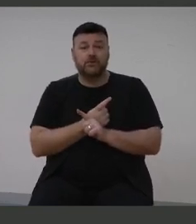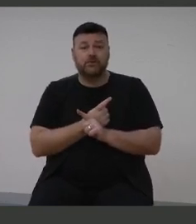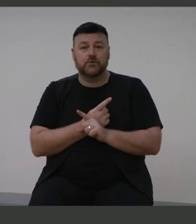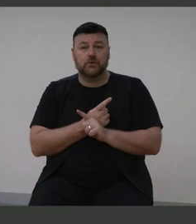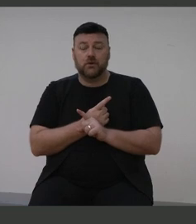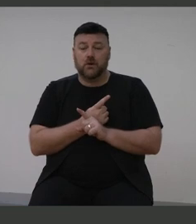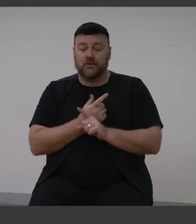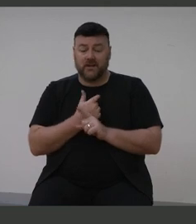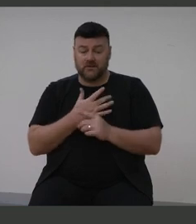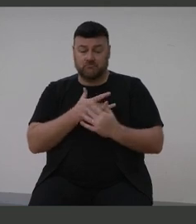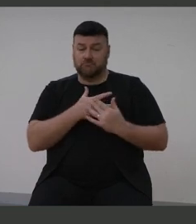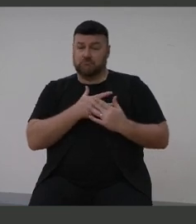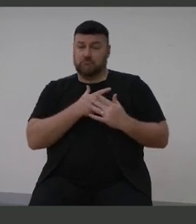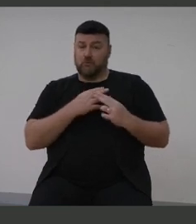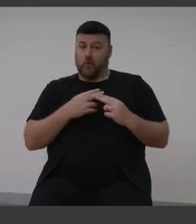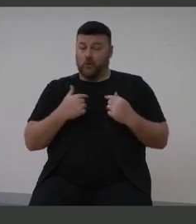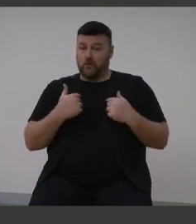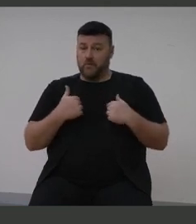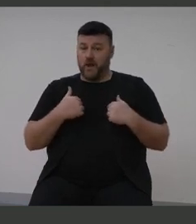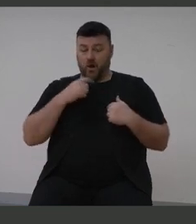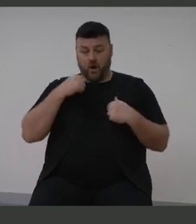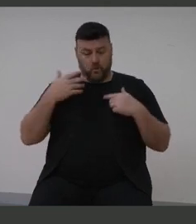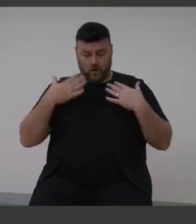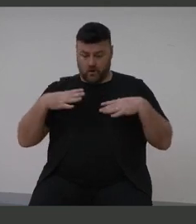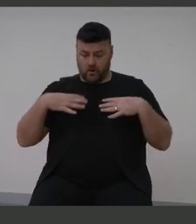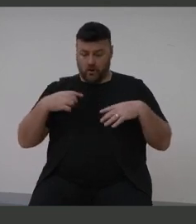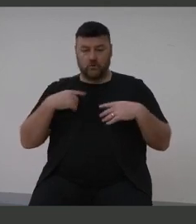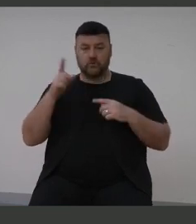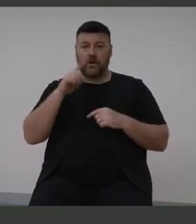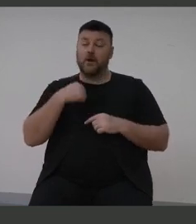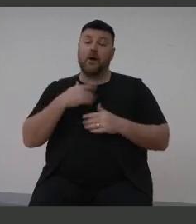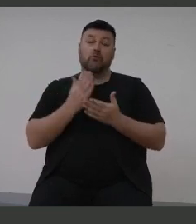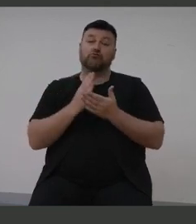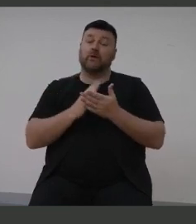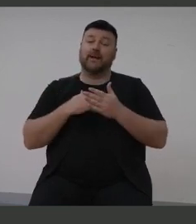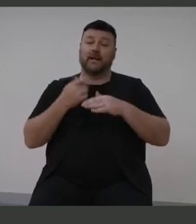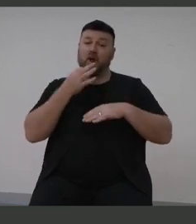the whole day. I'm excited about it. I think we've only just scratched the surface, though.